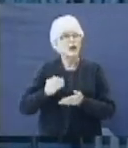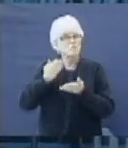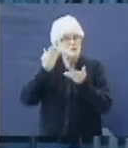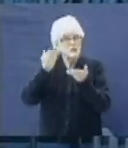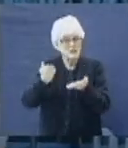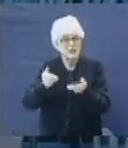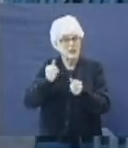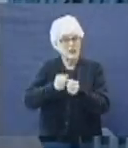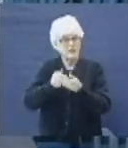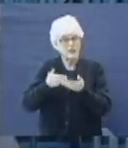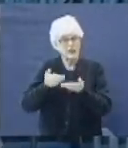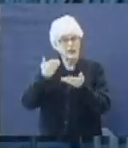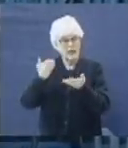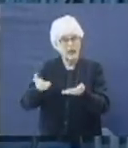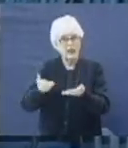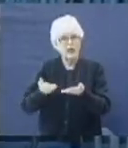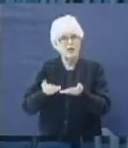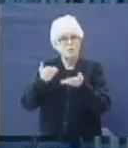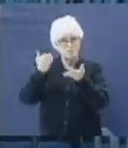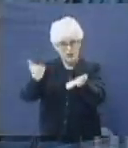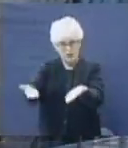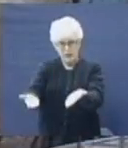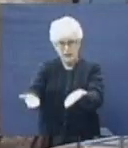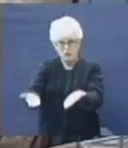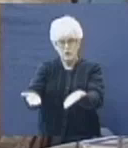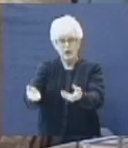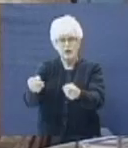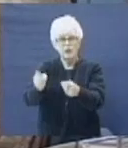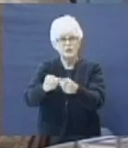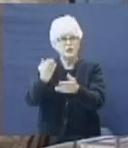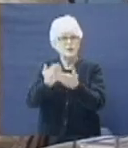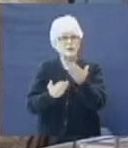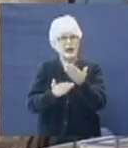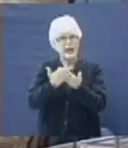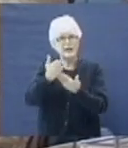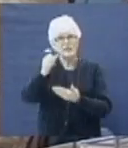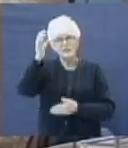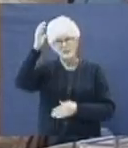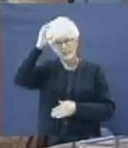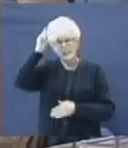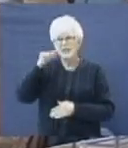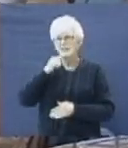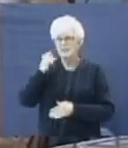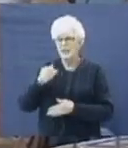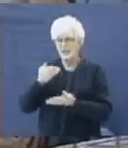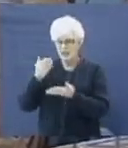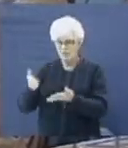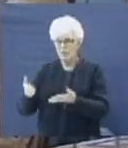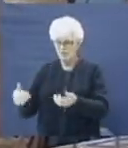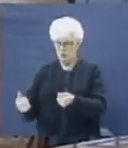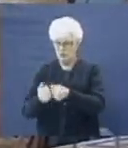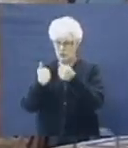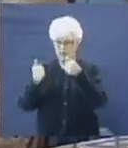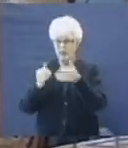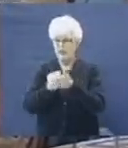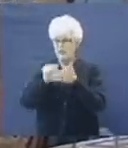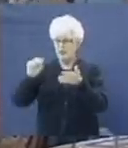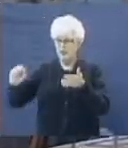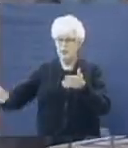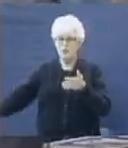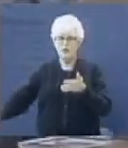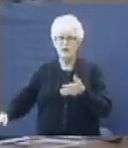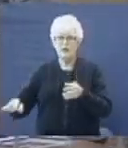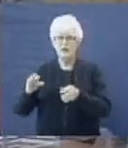everything that he had. And he put it with outstretched hands to the hand of Satan. And he said, I'll give you a challenge. Take it